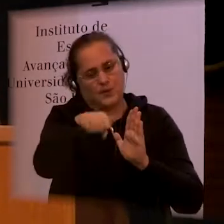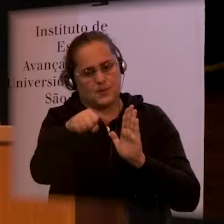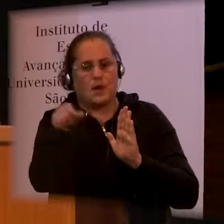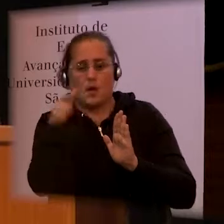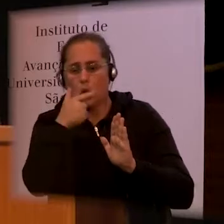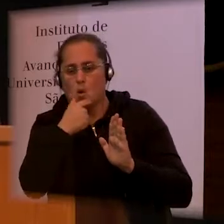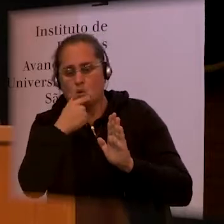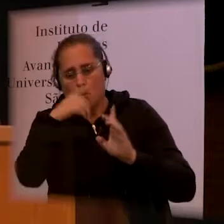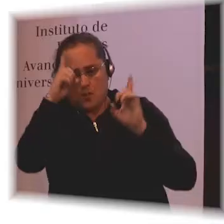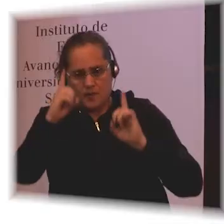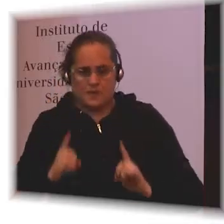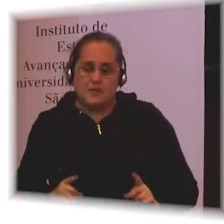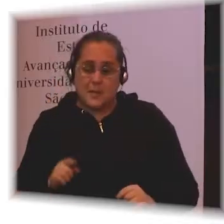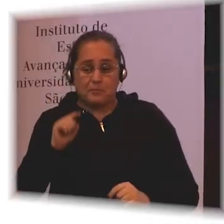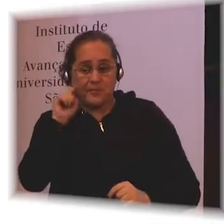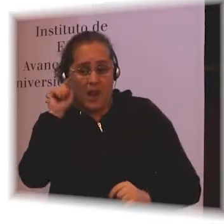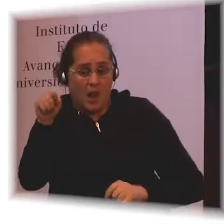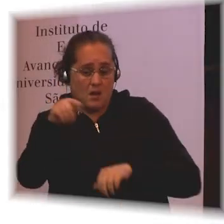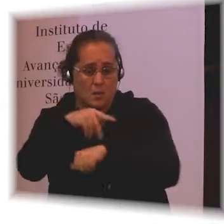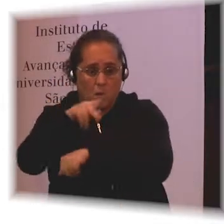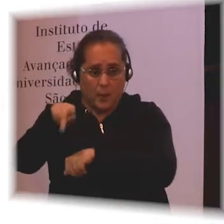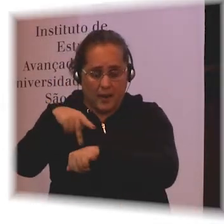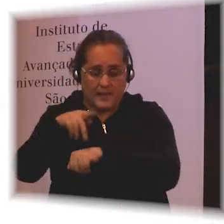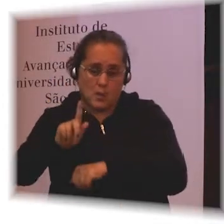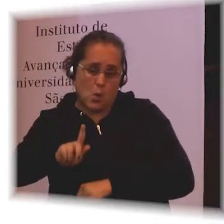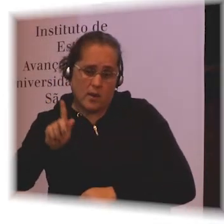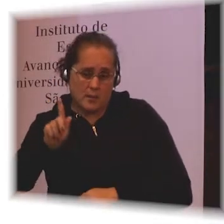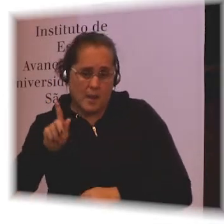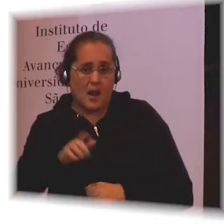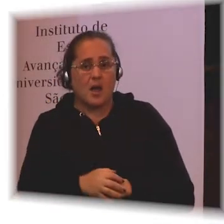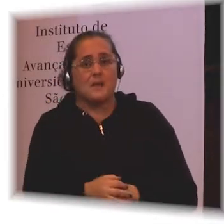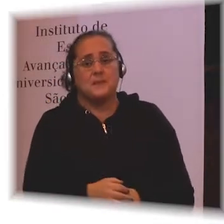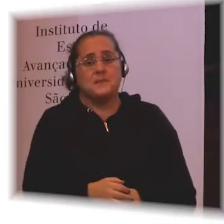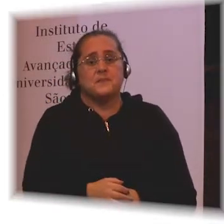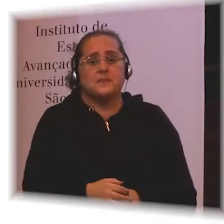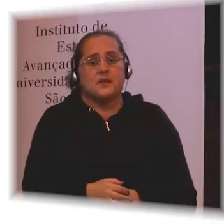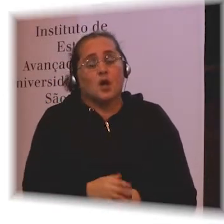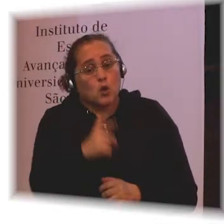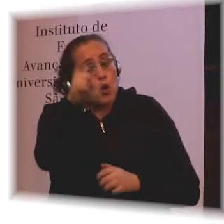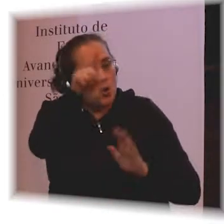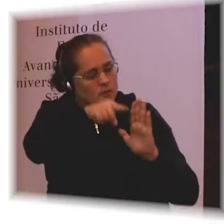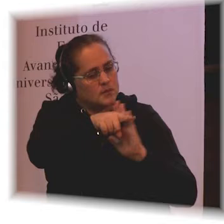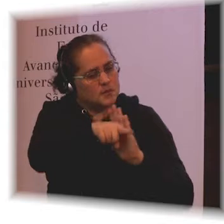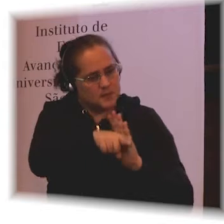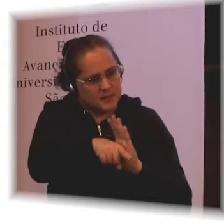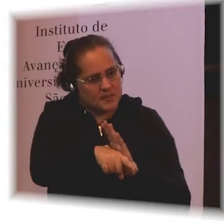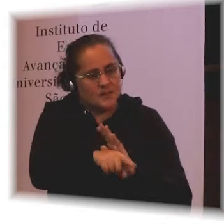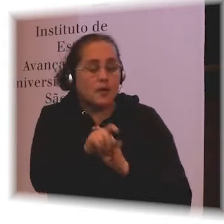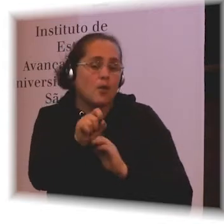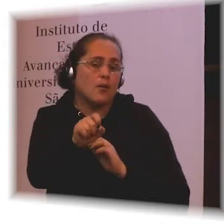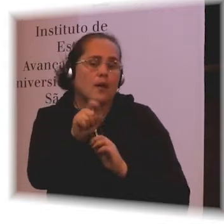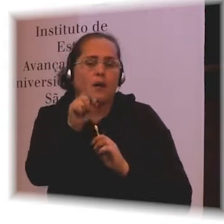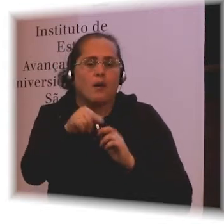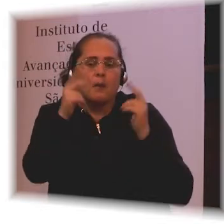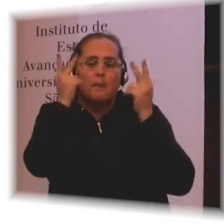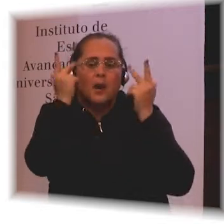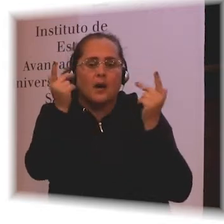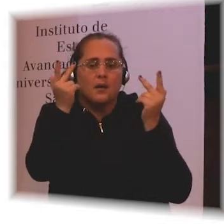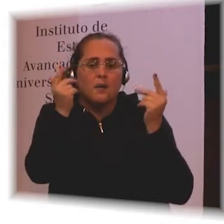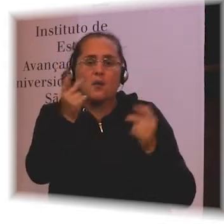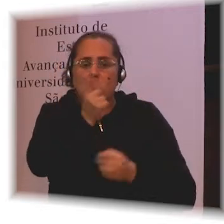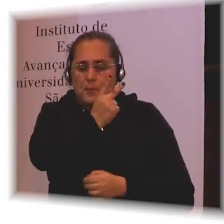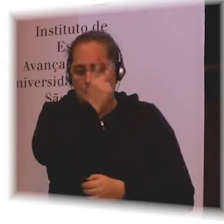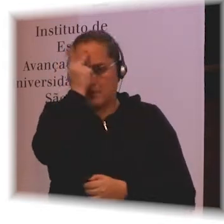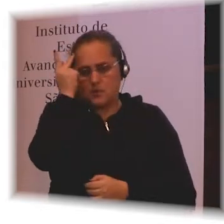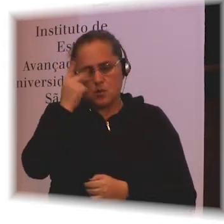Guatemala, what we find in all of our surveys, is disability is a bit more common in women. It's much more common in older people and